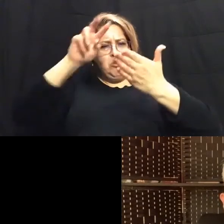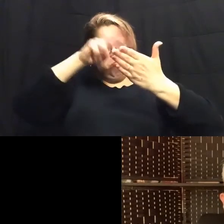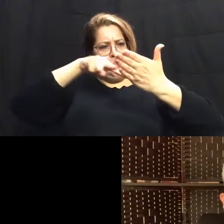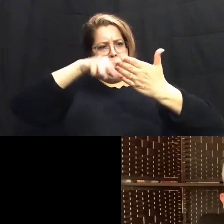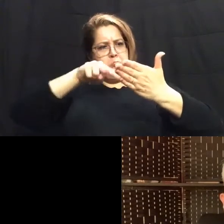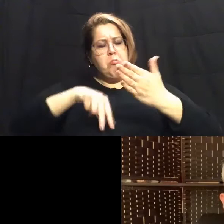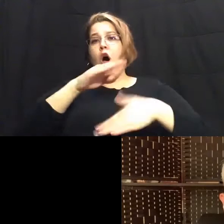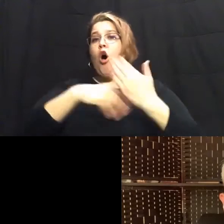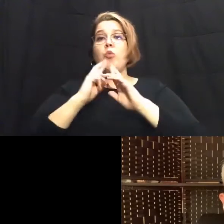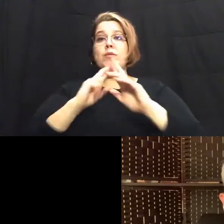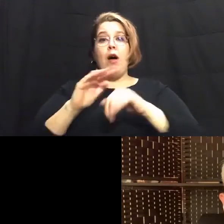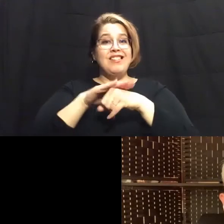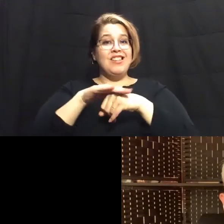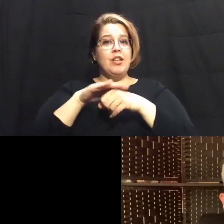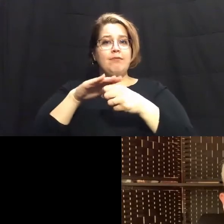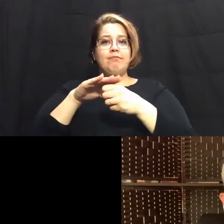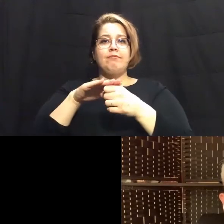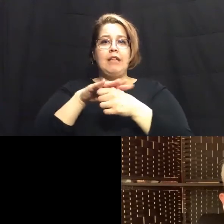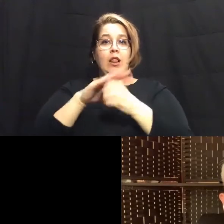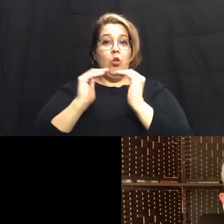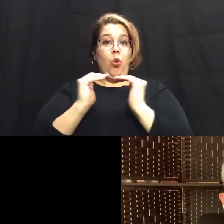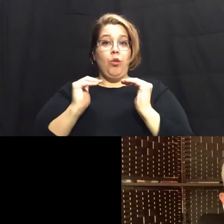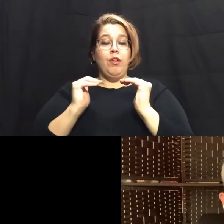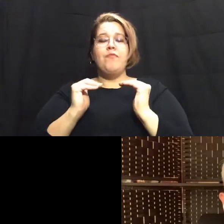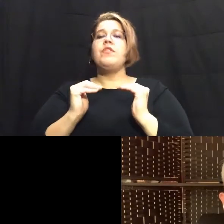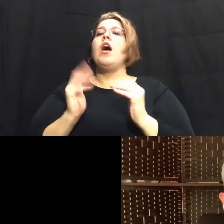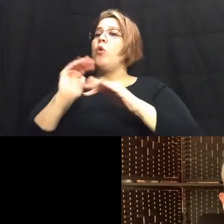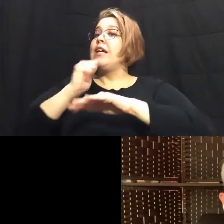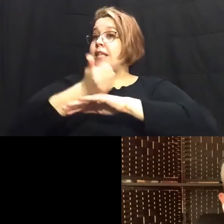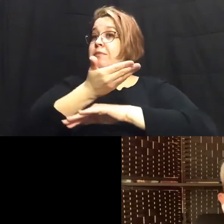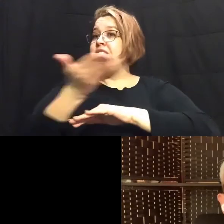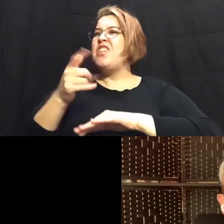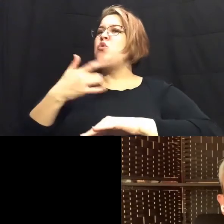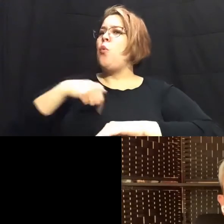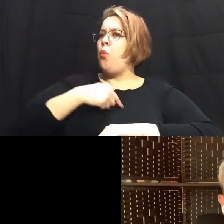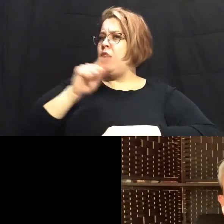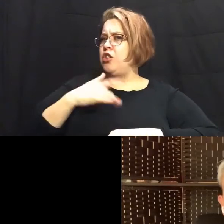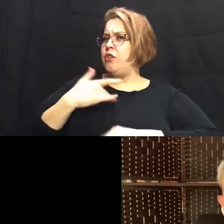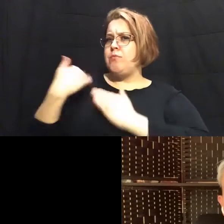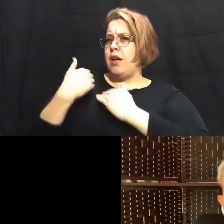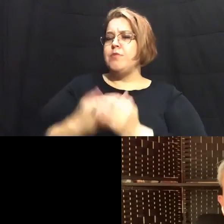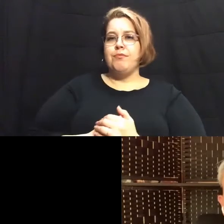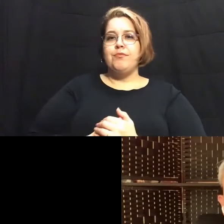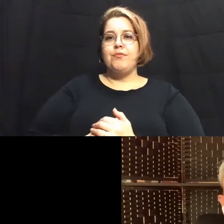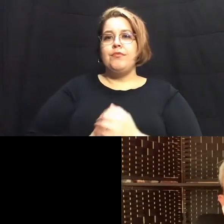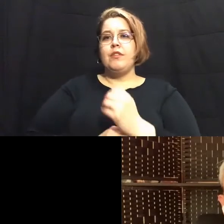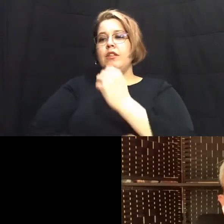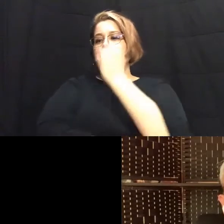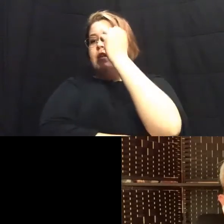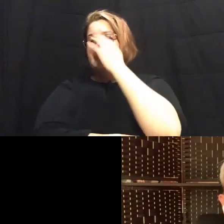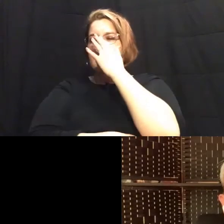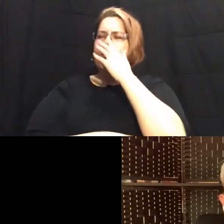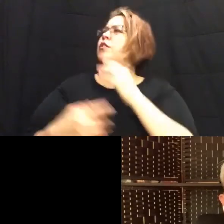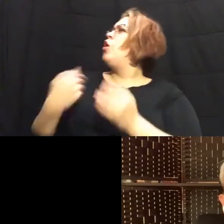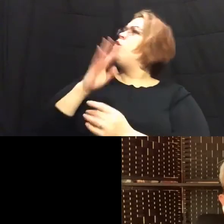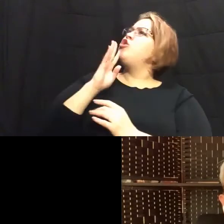at the local level and we're going to get recommendations and implement the things that we should be responsible for we were talking a little